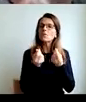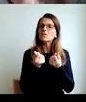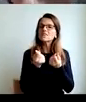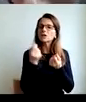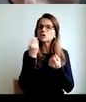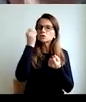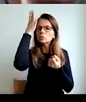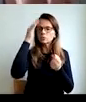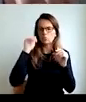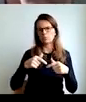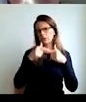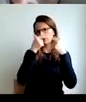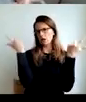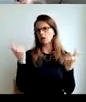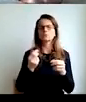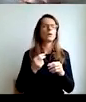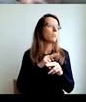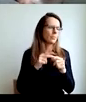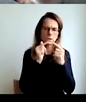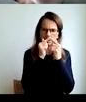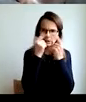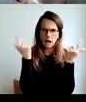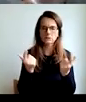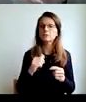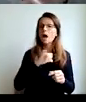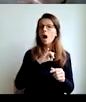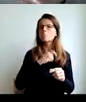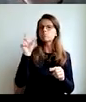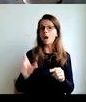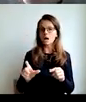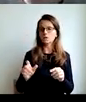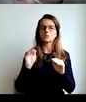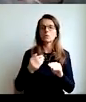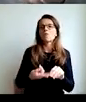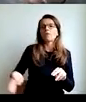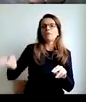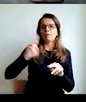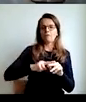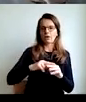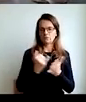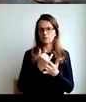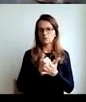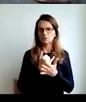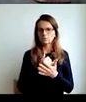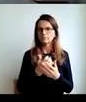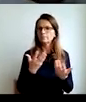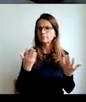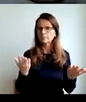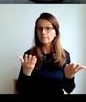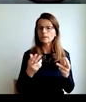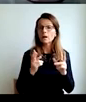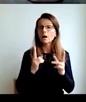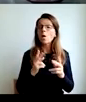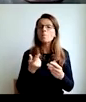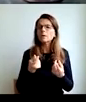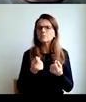So we have improved their financial education. Of course, the banker earns much more than the